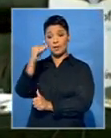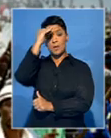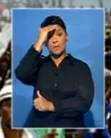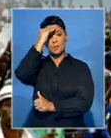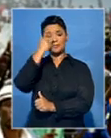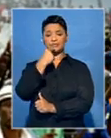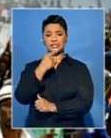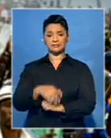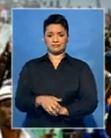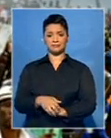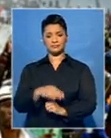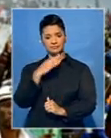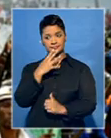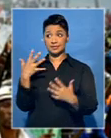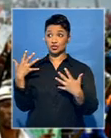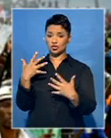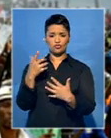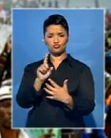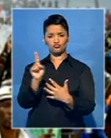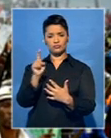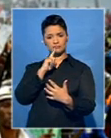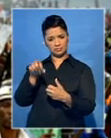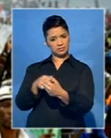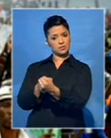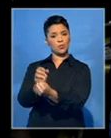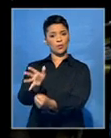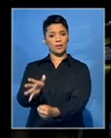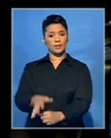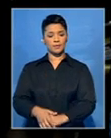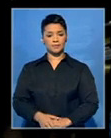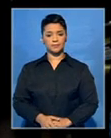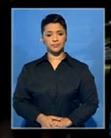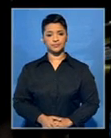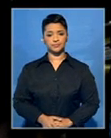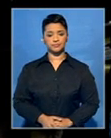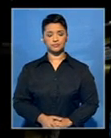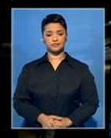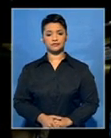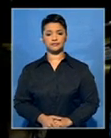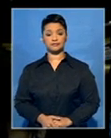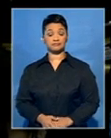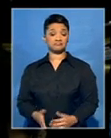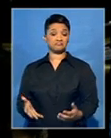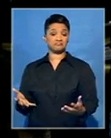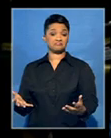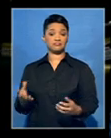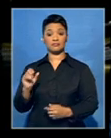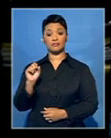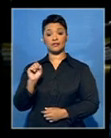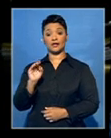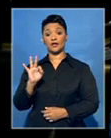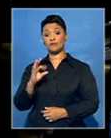argue it would be surprising if the commissioners support this. I'll be seriously surprised if the president